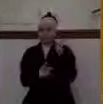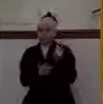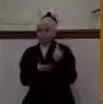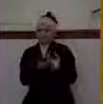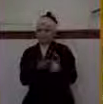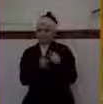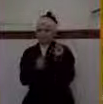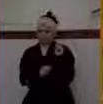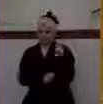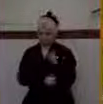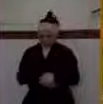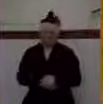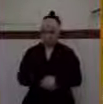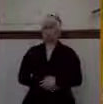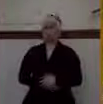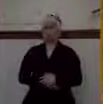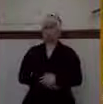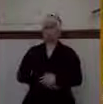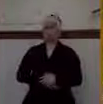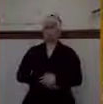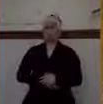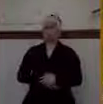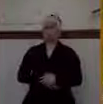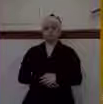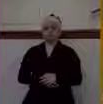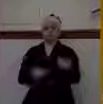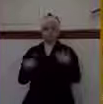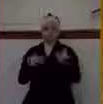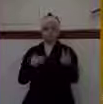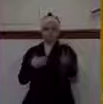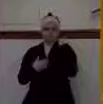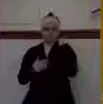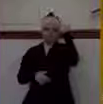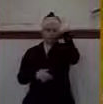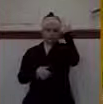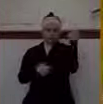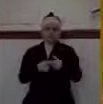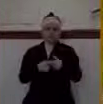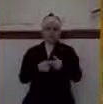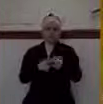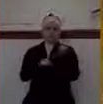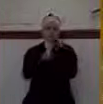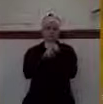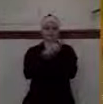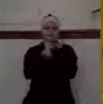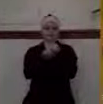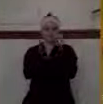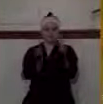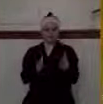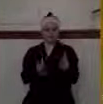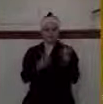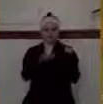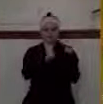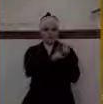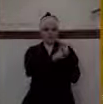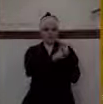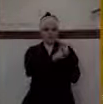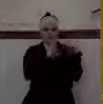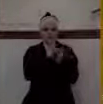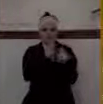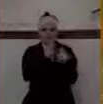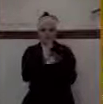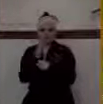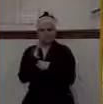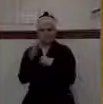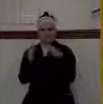and robbed basically everybody in town. The entire community pretty much despised these brothers, and